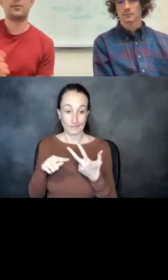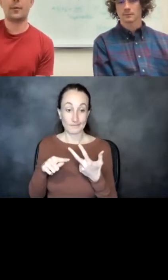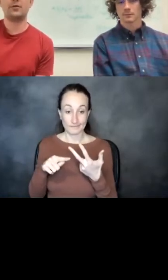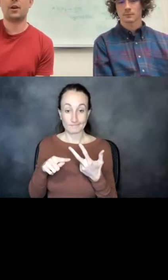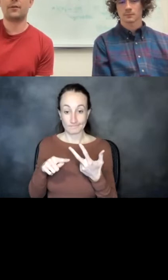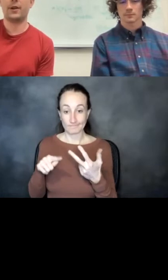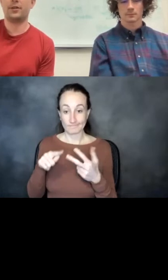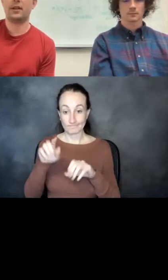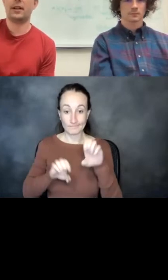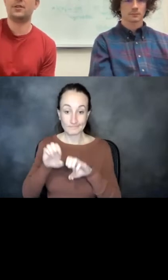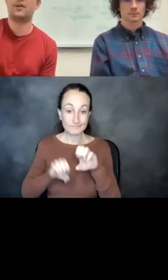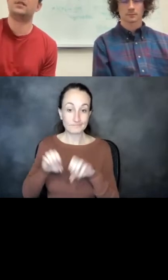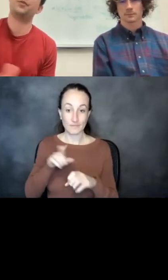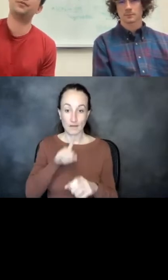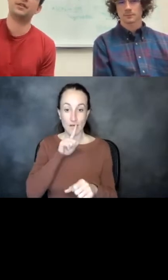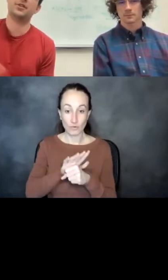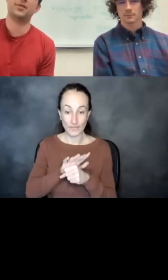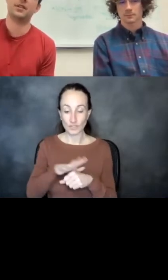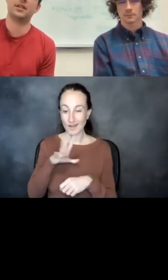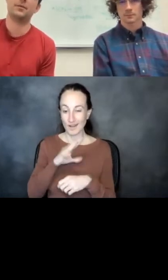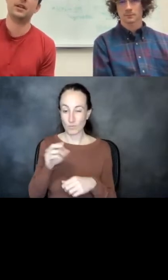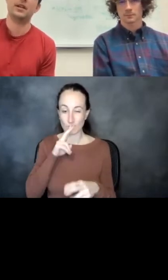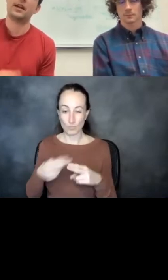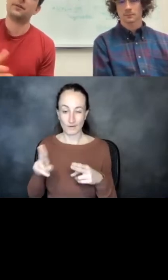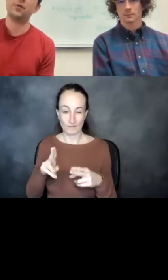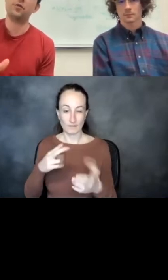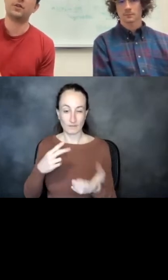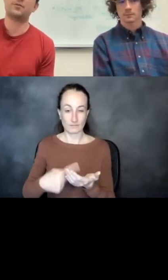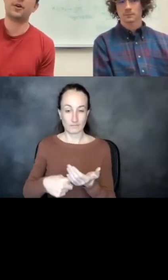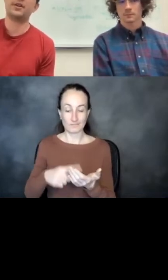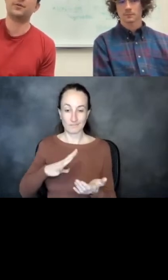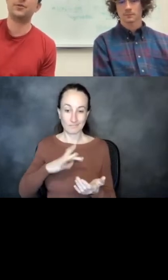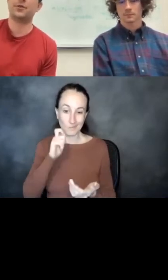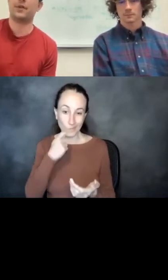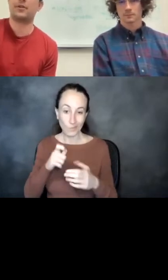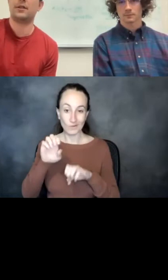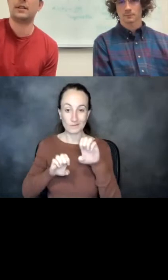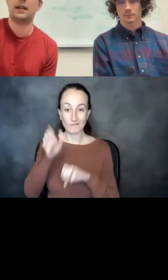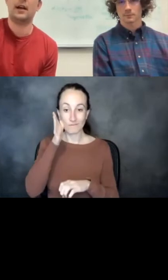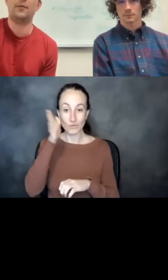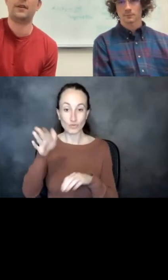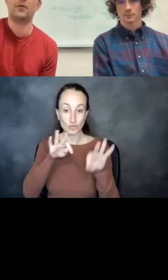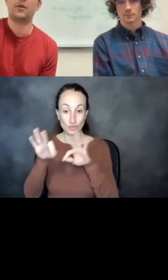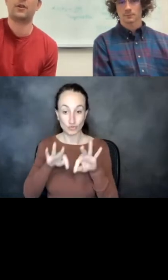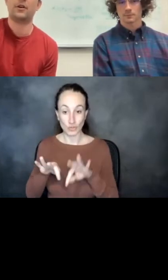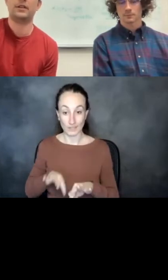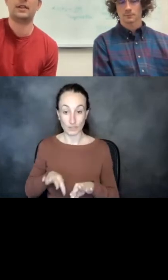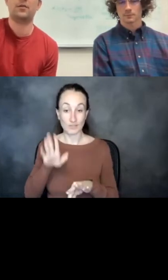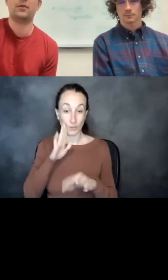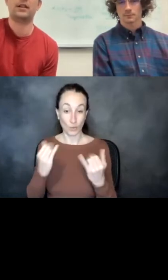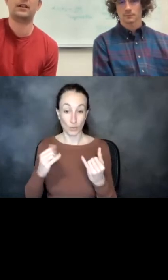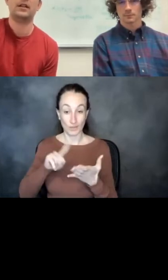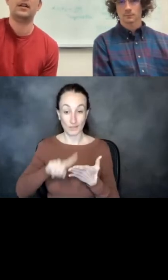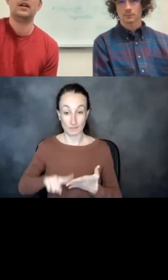experimental confirmation. And I just wanted to briefly touch upon some kind of cool experimental future directions that we're currently